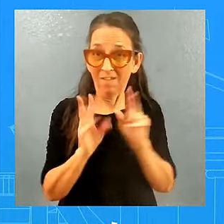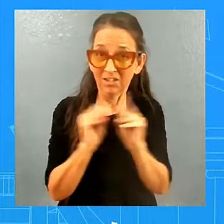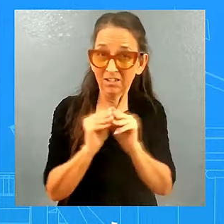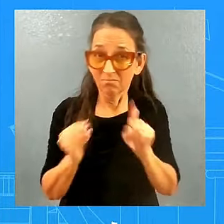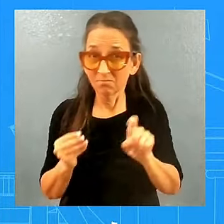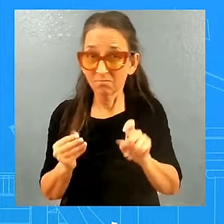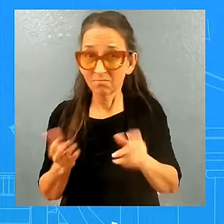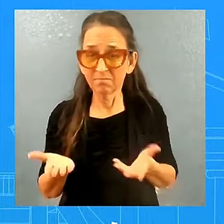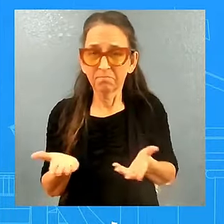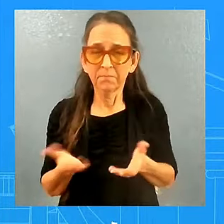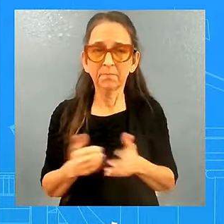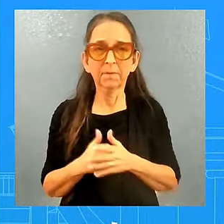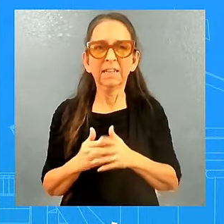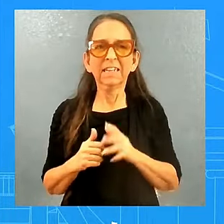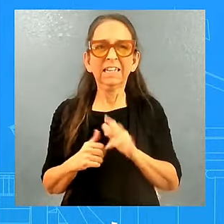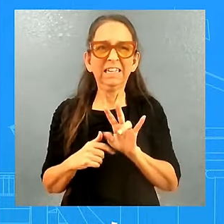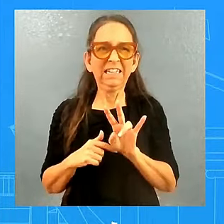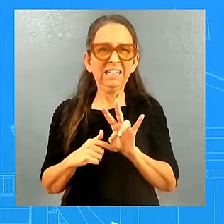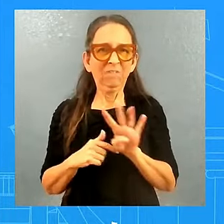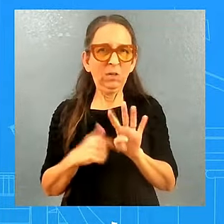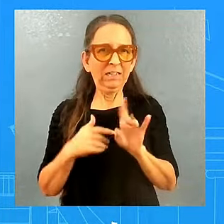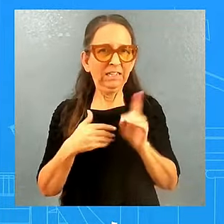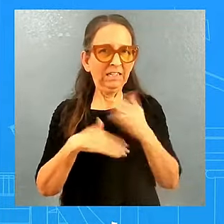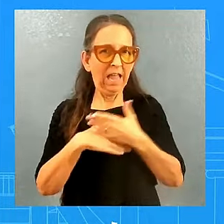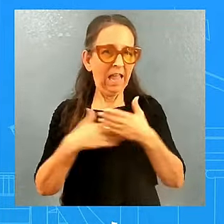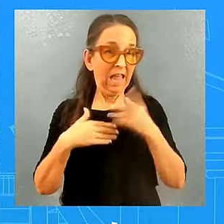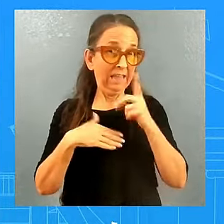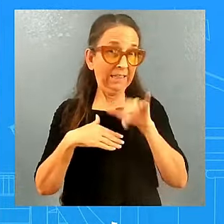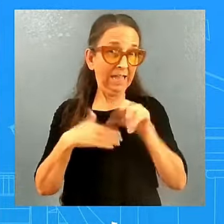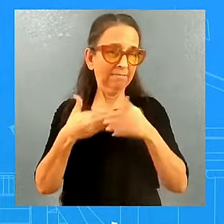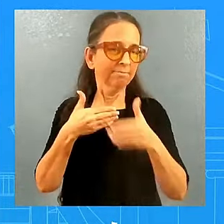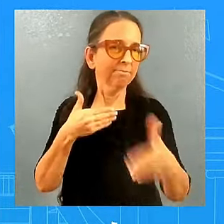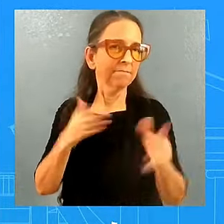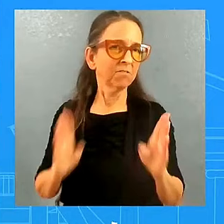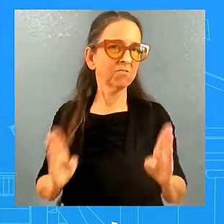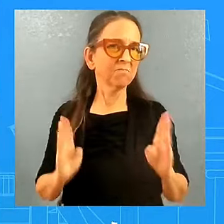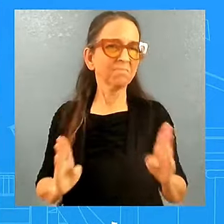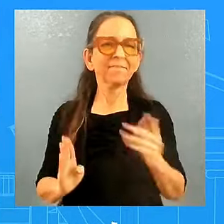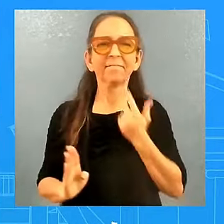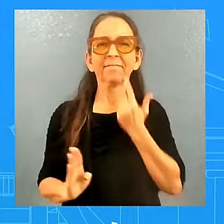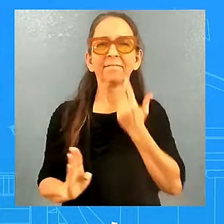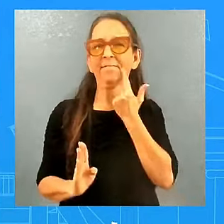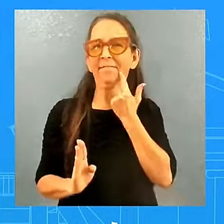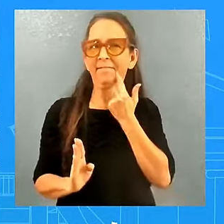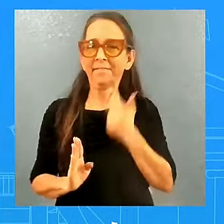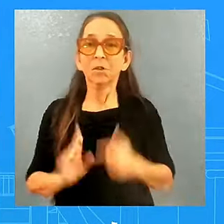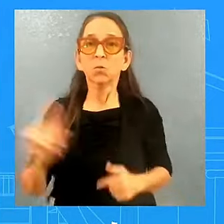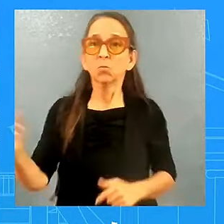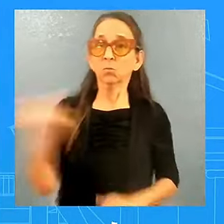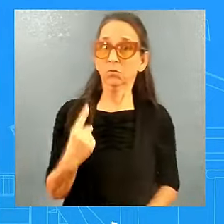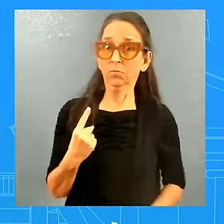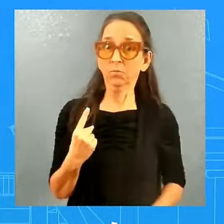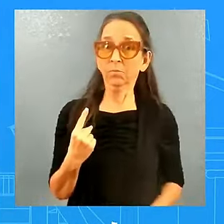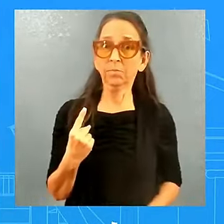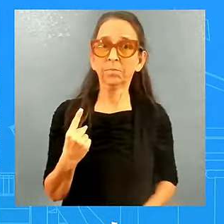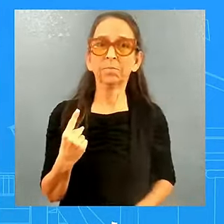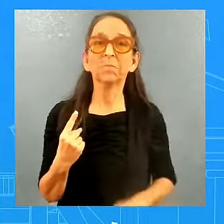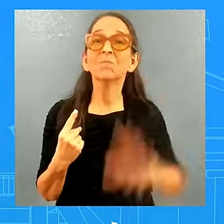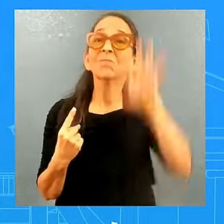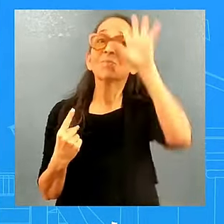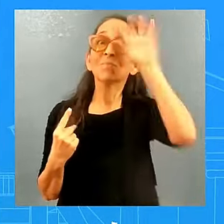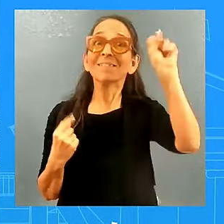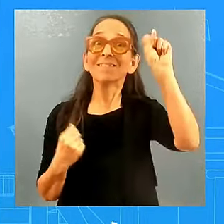Thanks. Does President Biden fear for